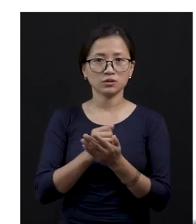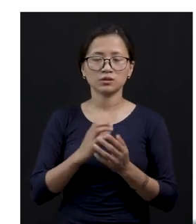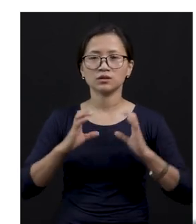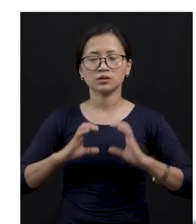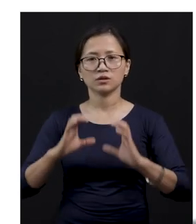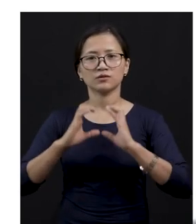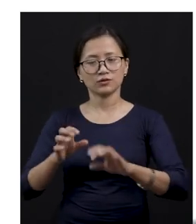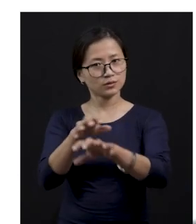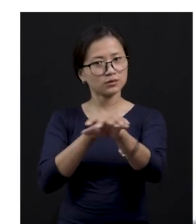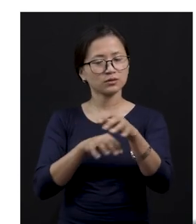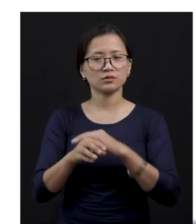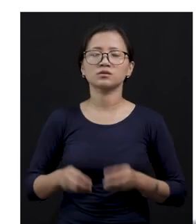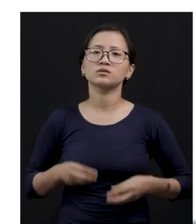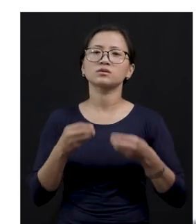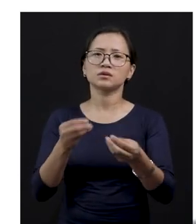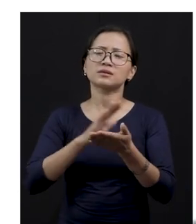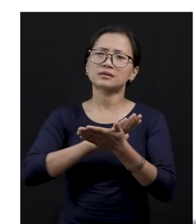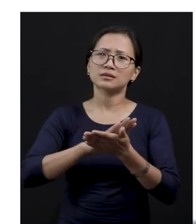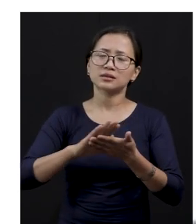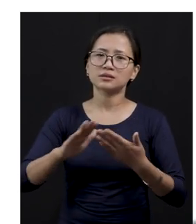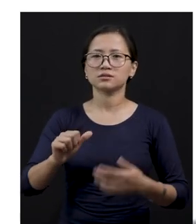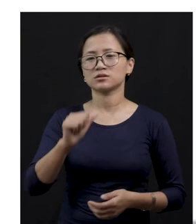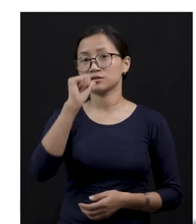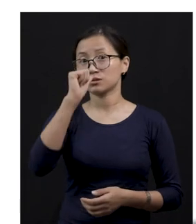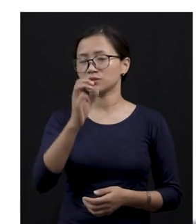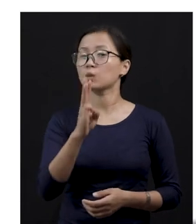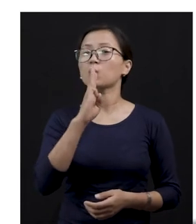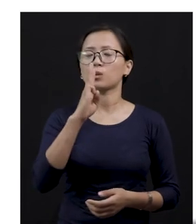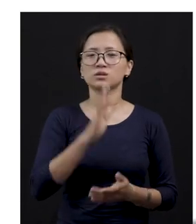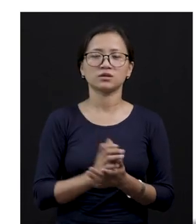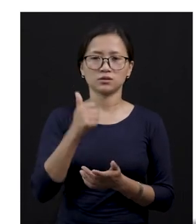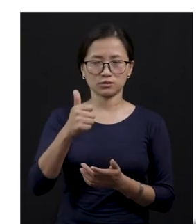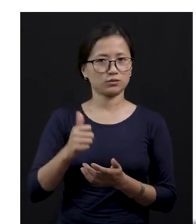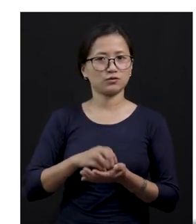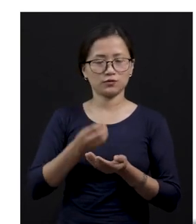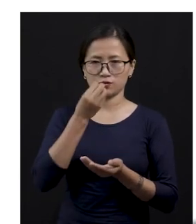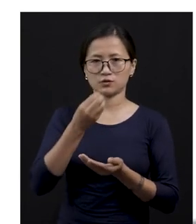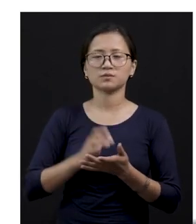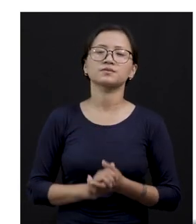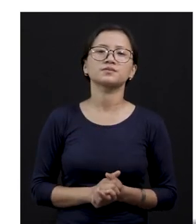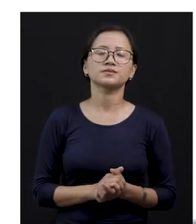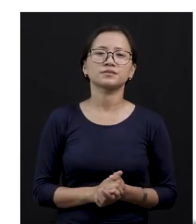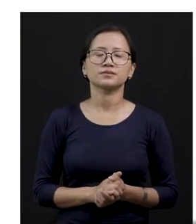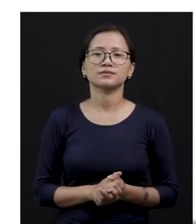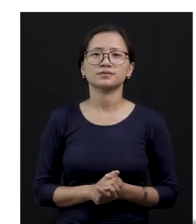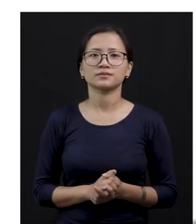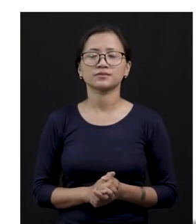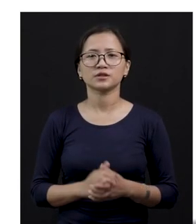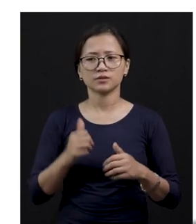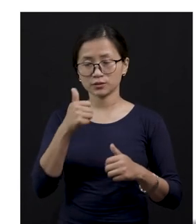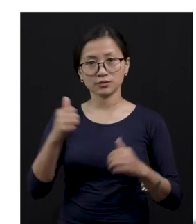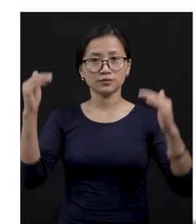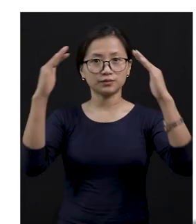care for your animals. Give them clean drinking water, good food, okay? And good